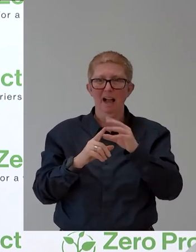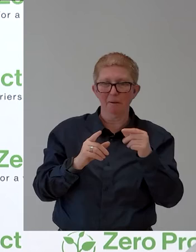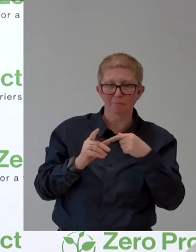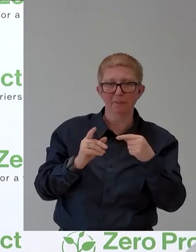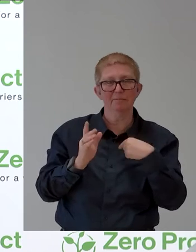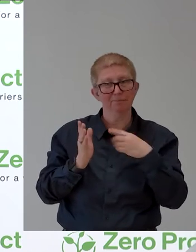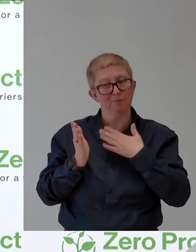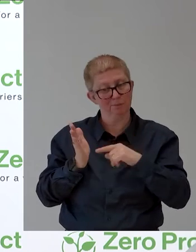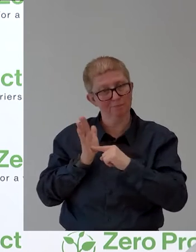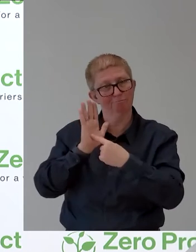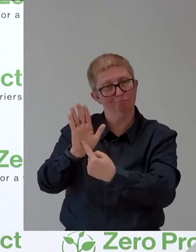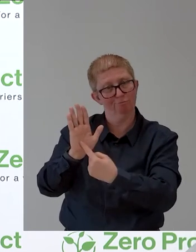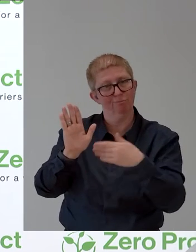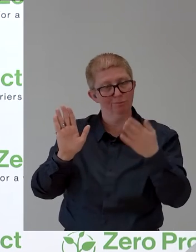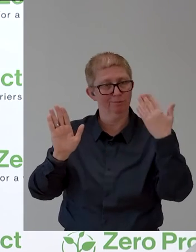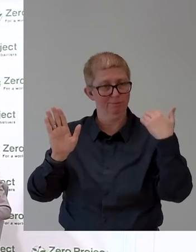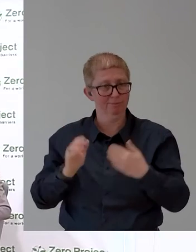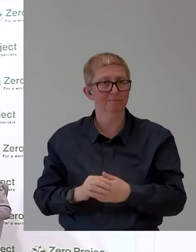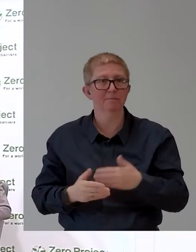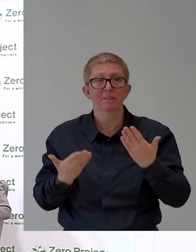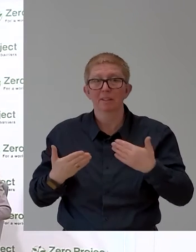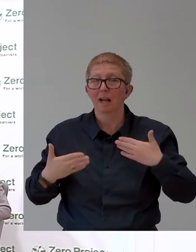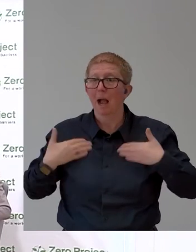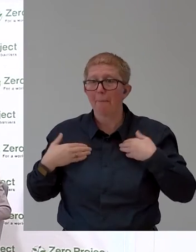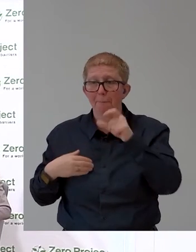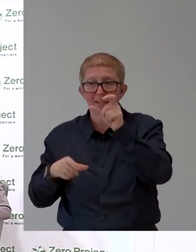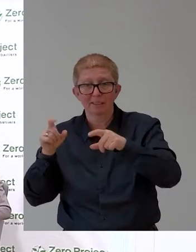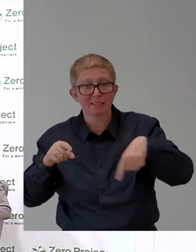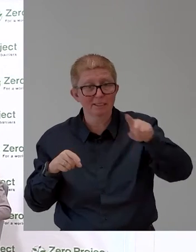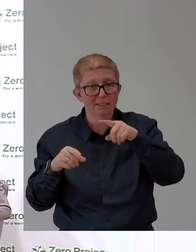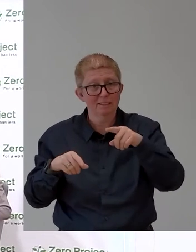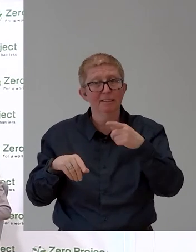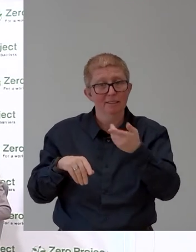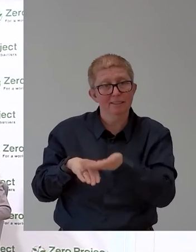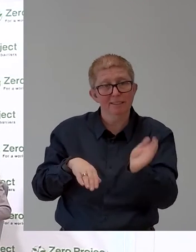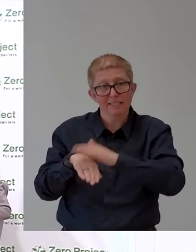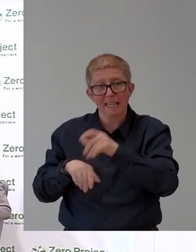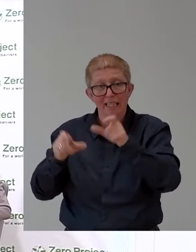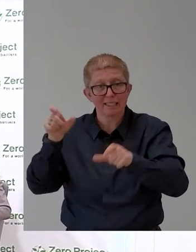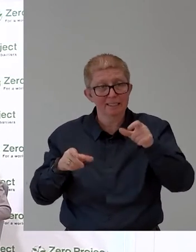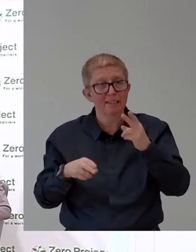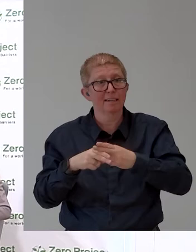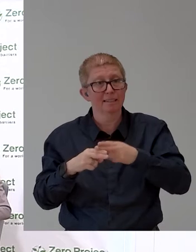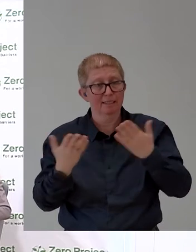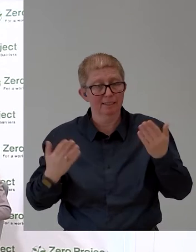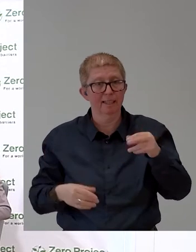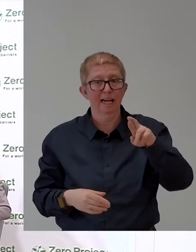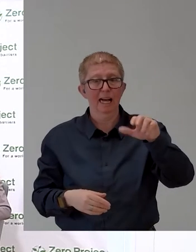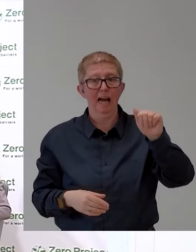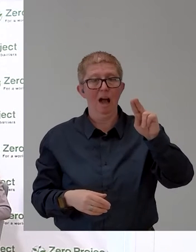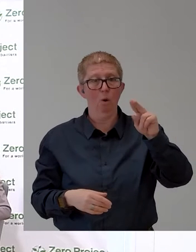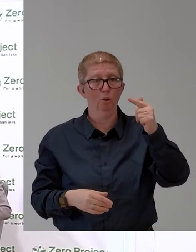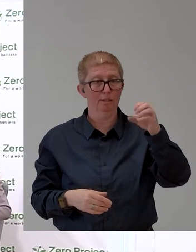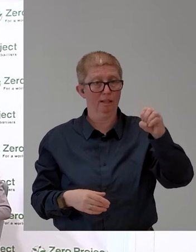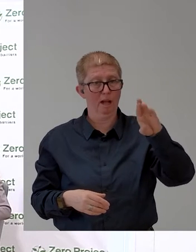here in the studio with me, Samira Rauter, who is a social investor, and Christian Schinko from Bank